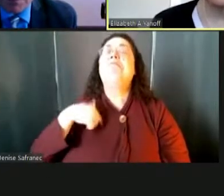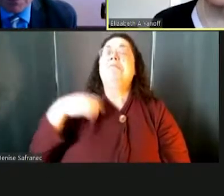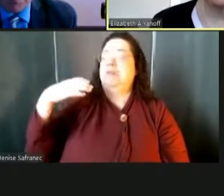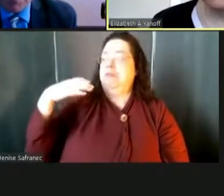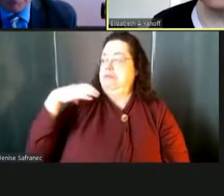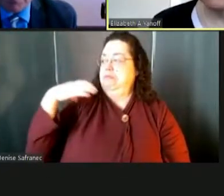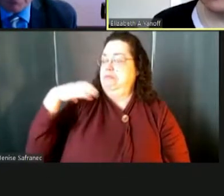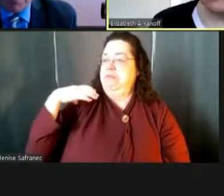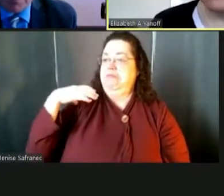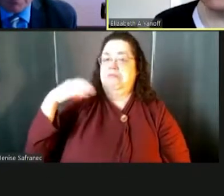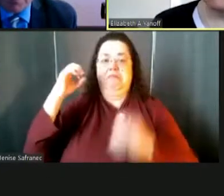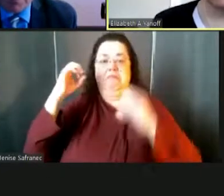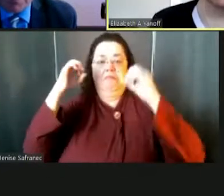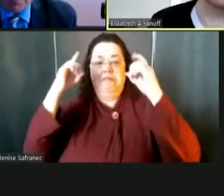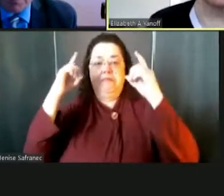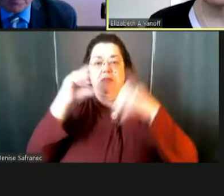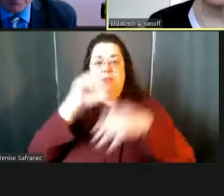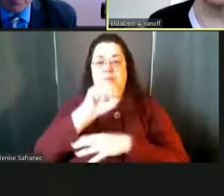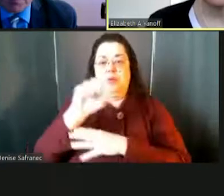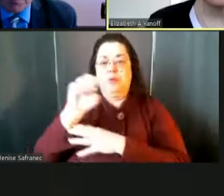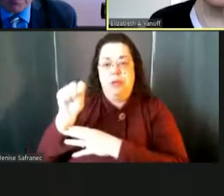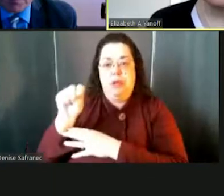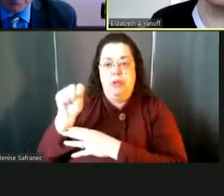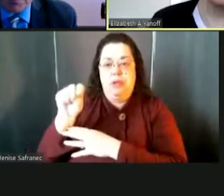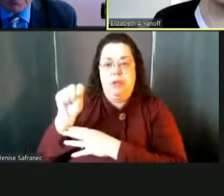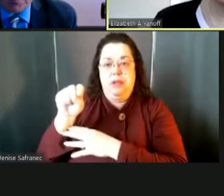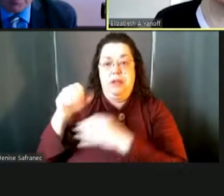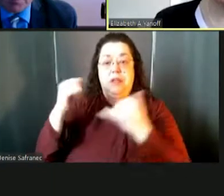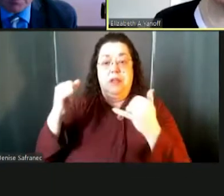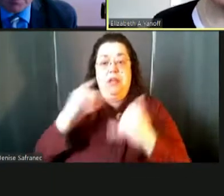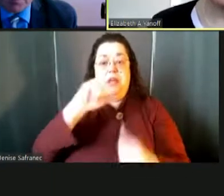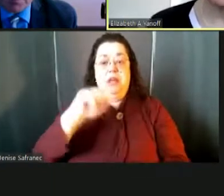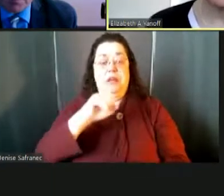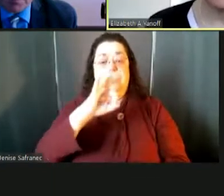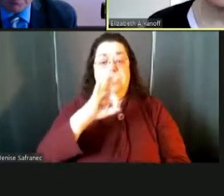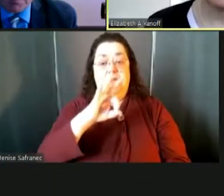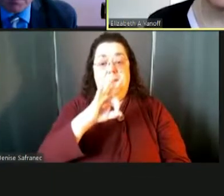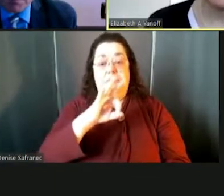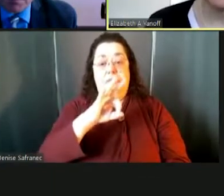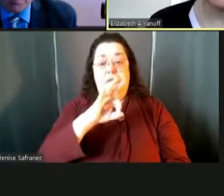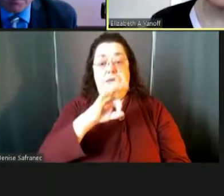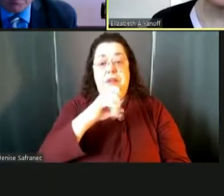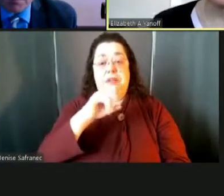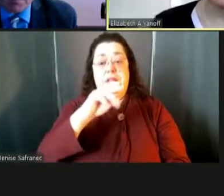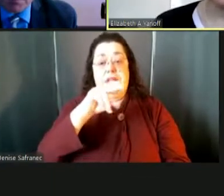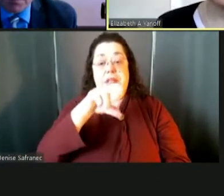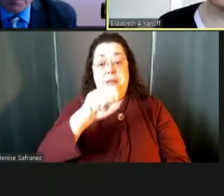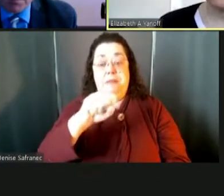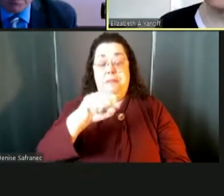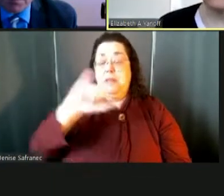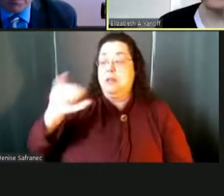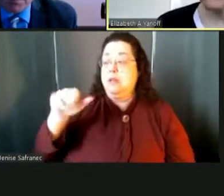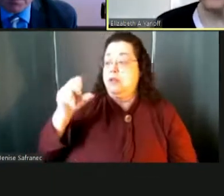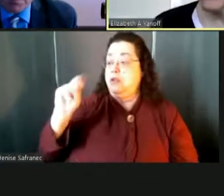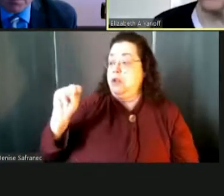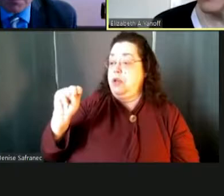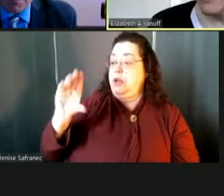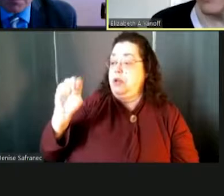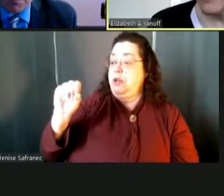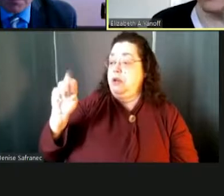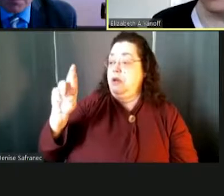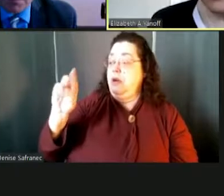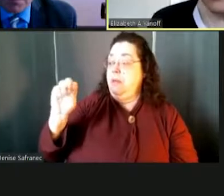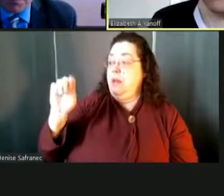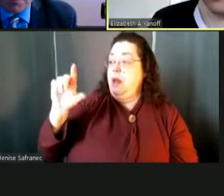at Hudson Valley. And today, we're joined by Jeffrey Simms from East Greenbush and John Carmelo from Troy City School District.